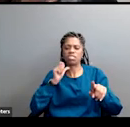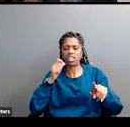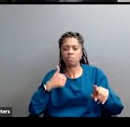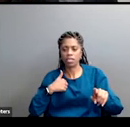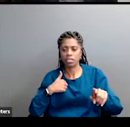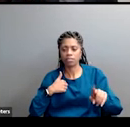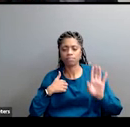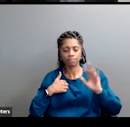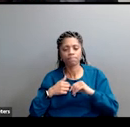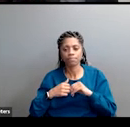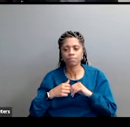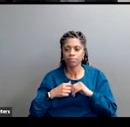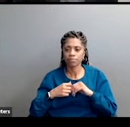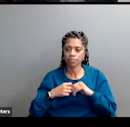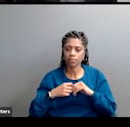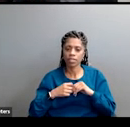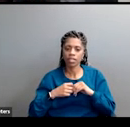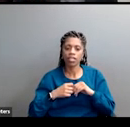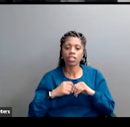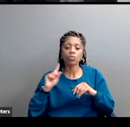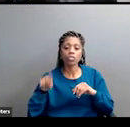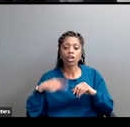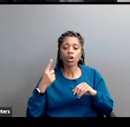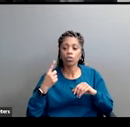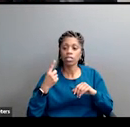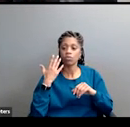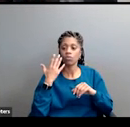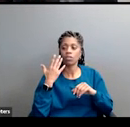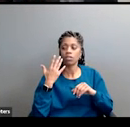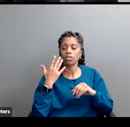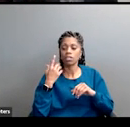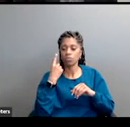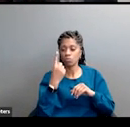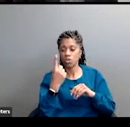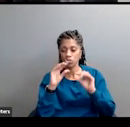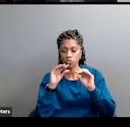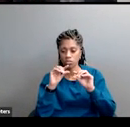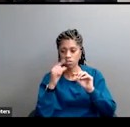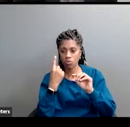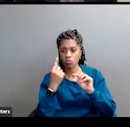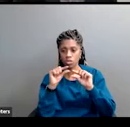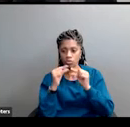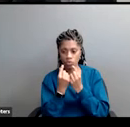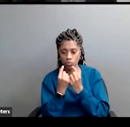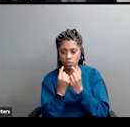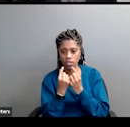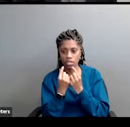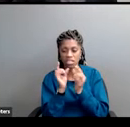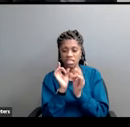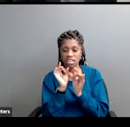There was only one group that truly, truly hated this message. Those of us engaged